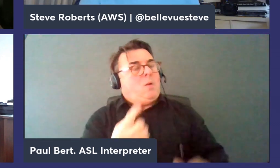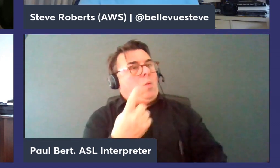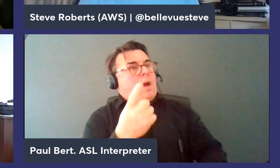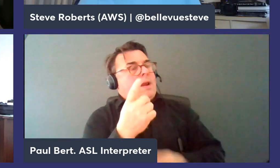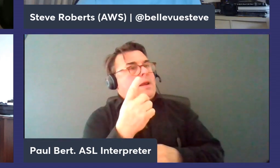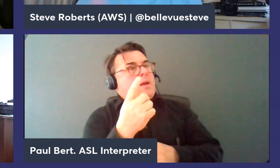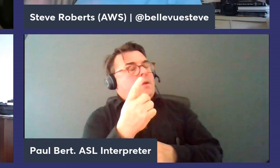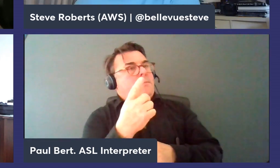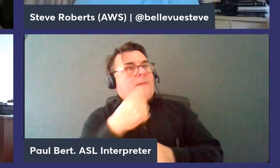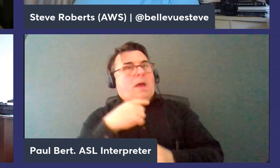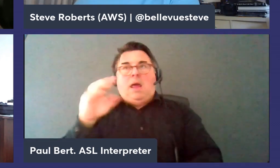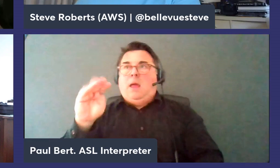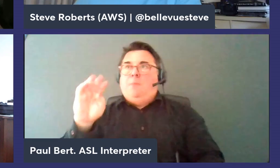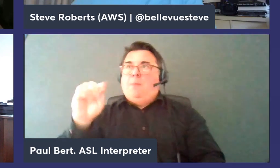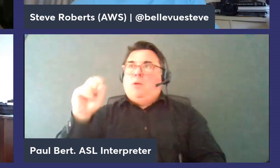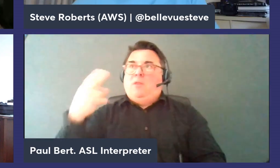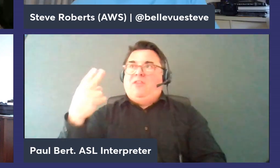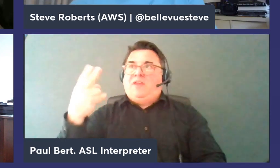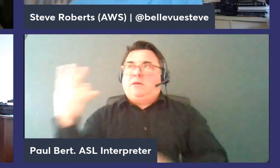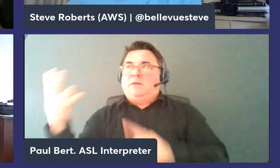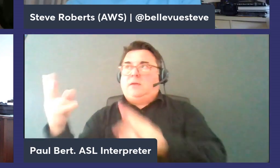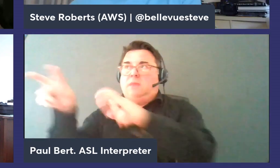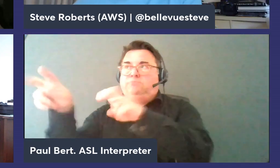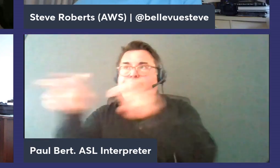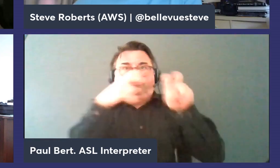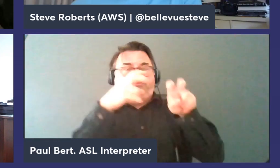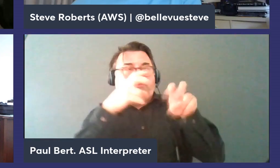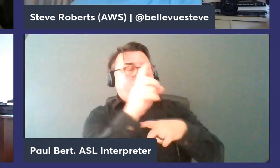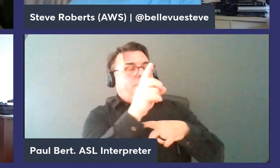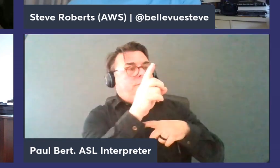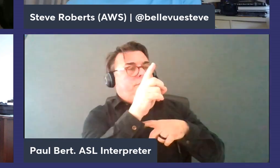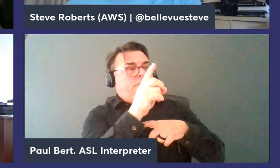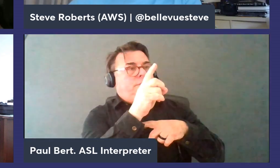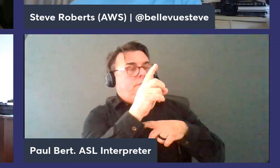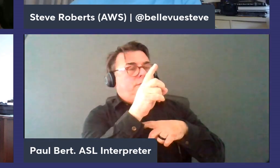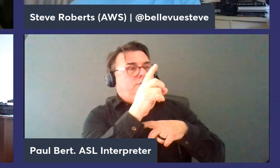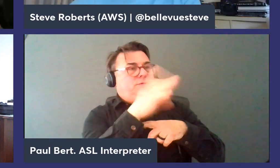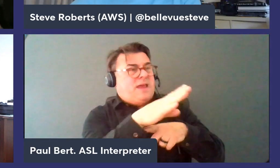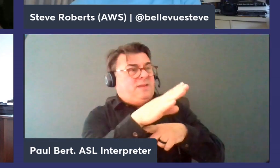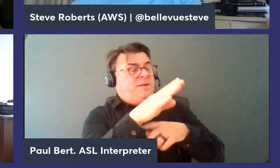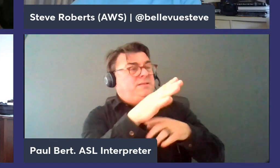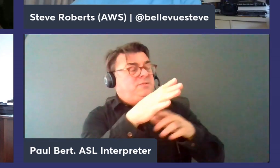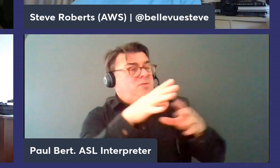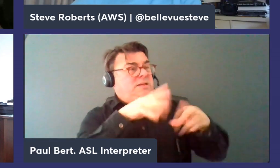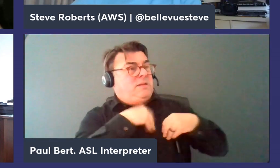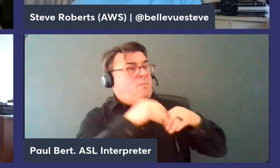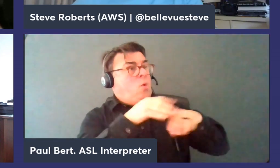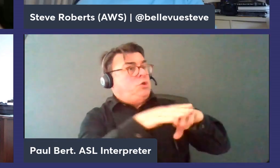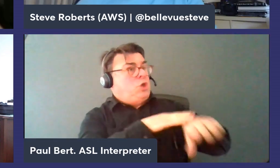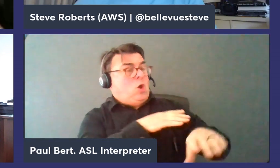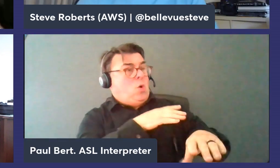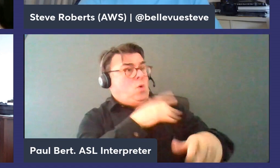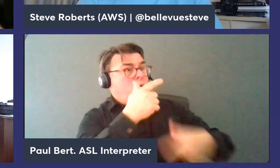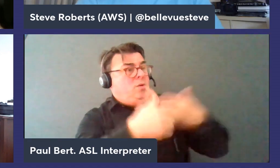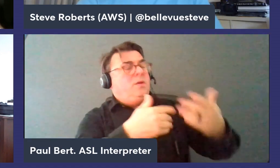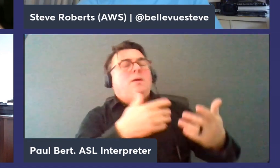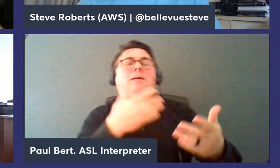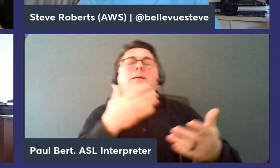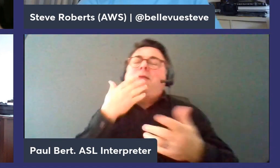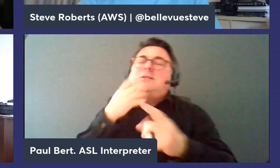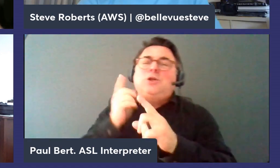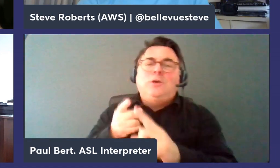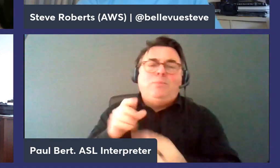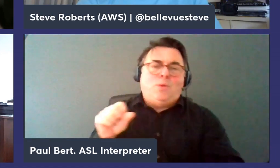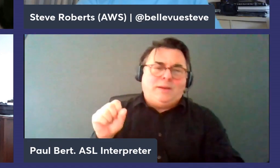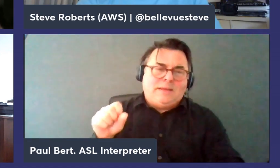my monolithic app to microservices and move the database at a slower pace yeah that's a good point yes